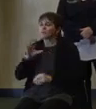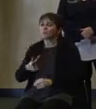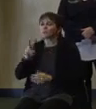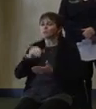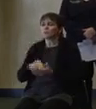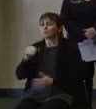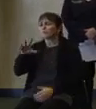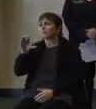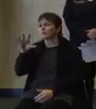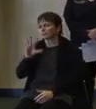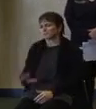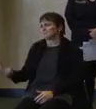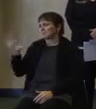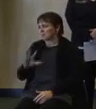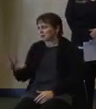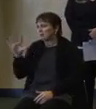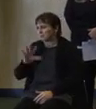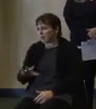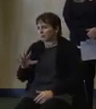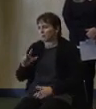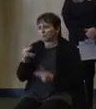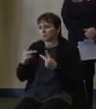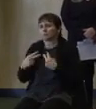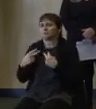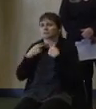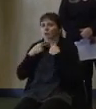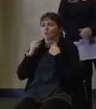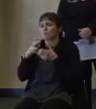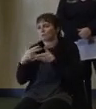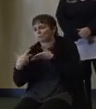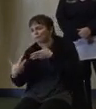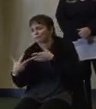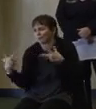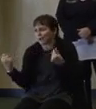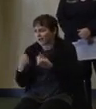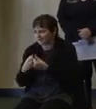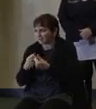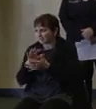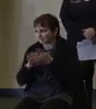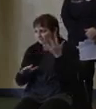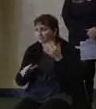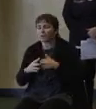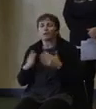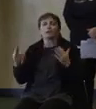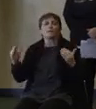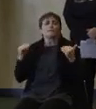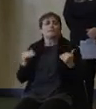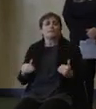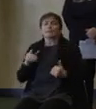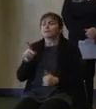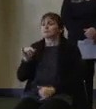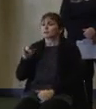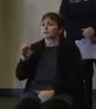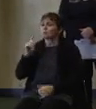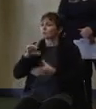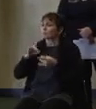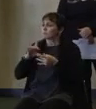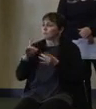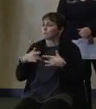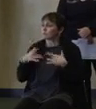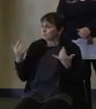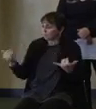motorist aid calls since this storm started. Diane will give us the situation on our roads. For current road conditions,